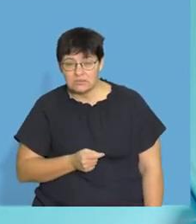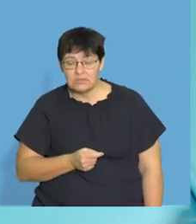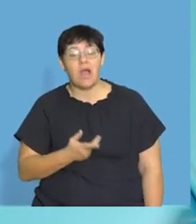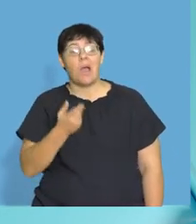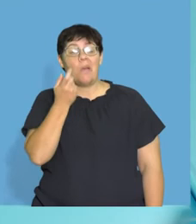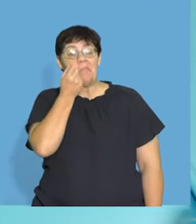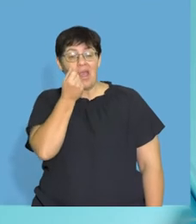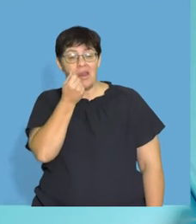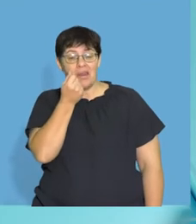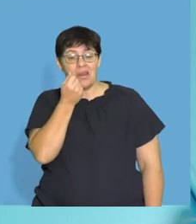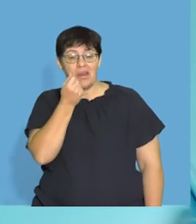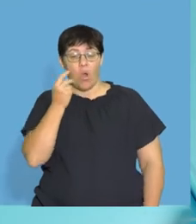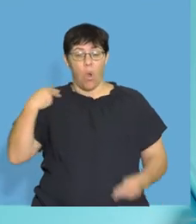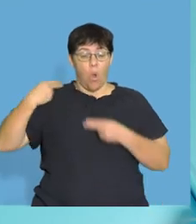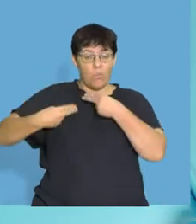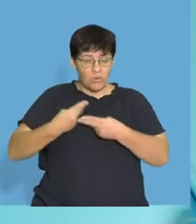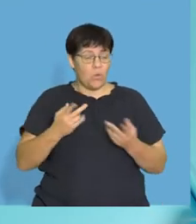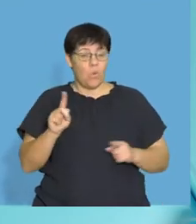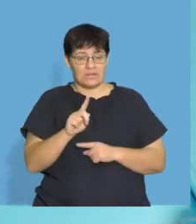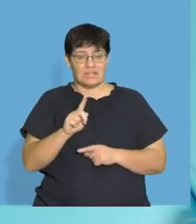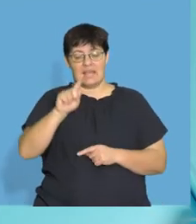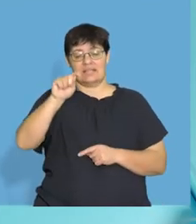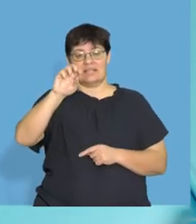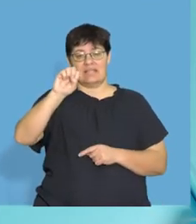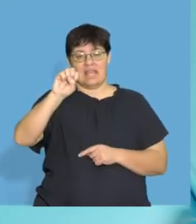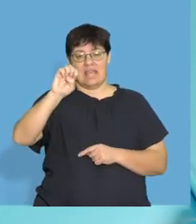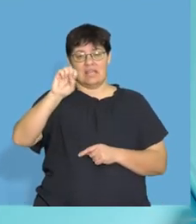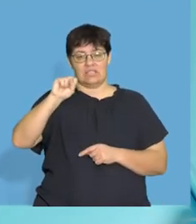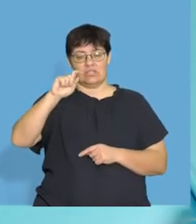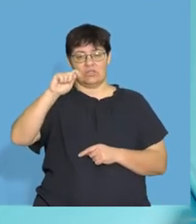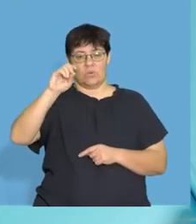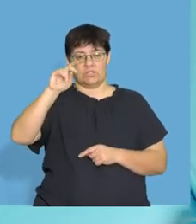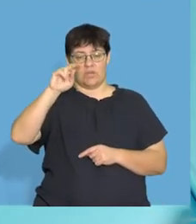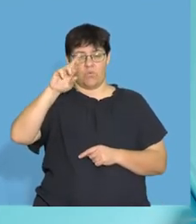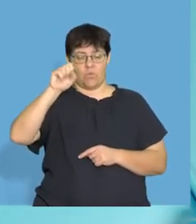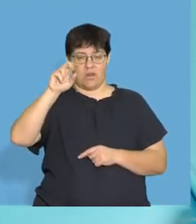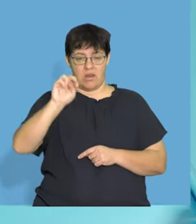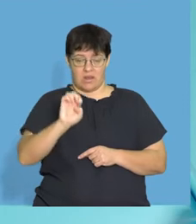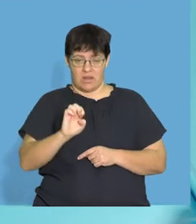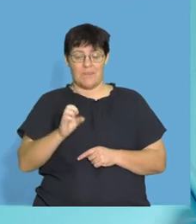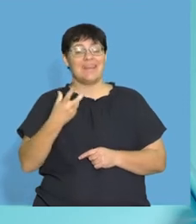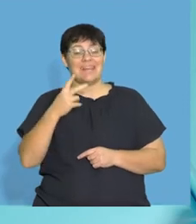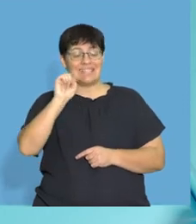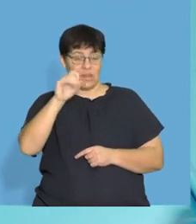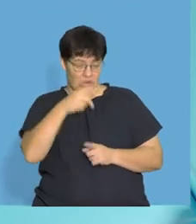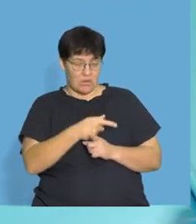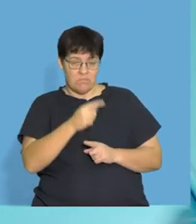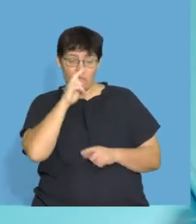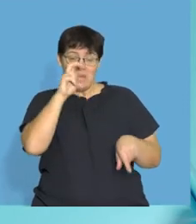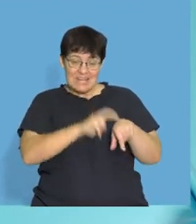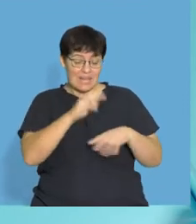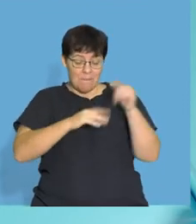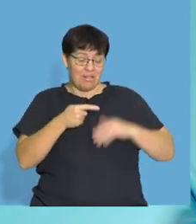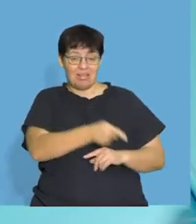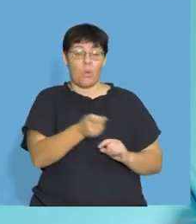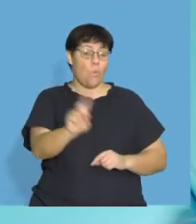your male hormone is testosterone, right? And it's a steroid. And you need fat to be able